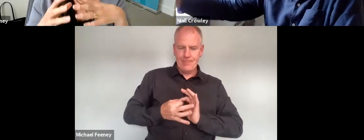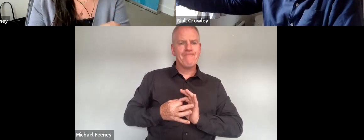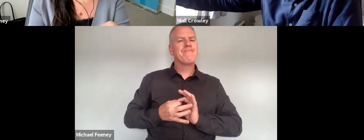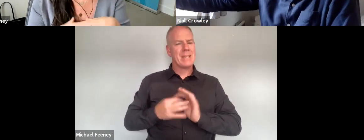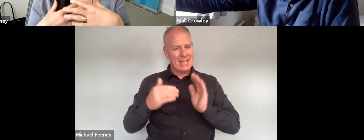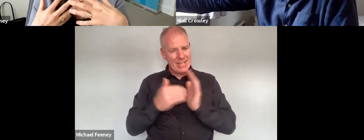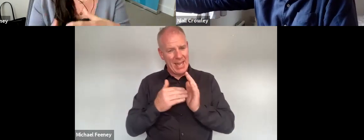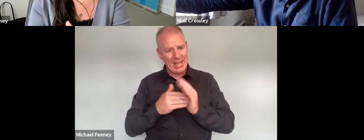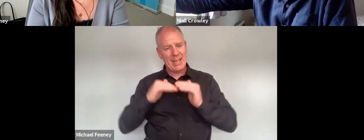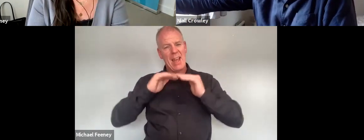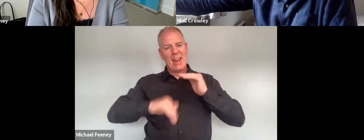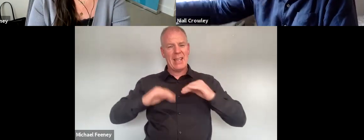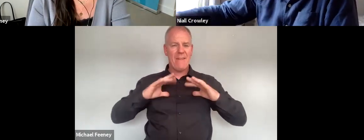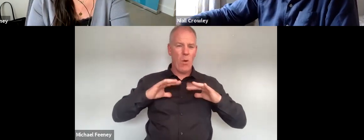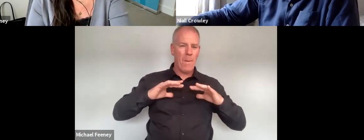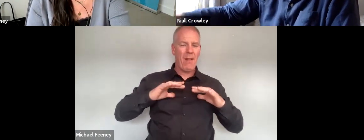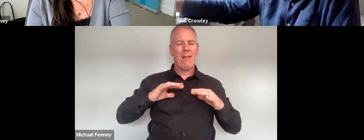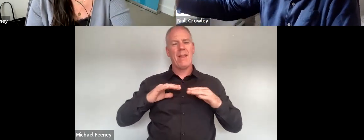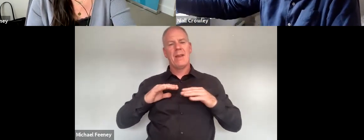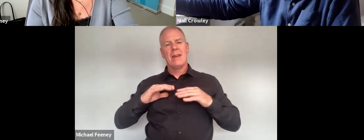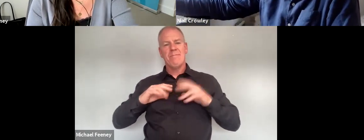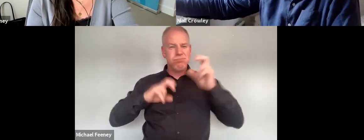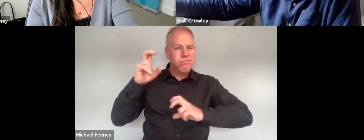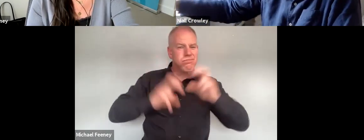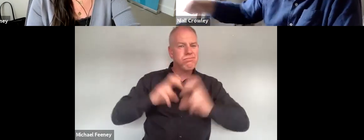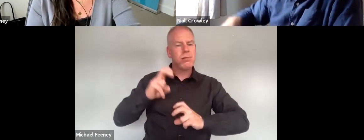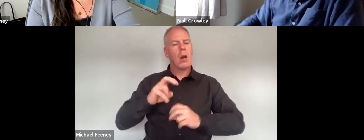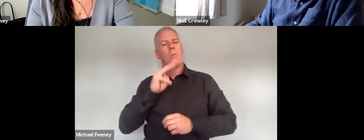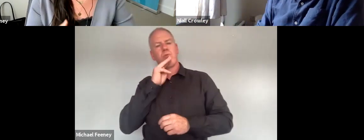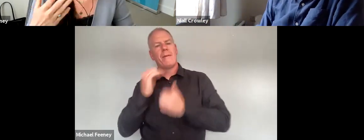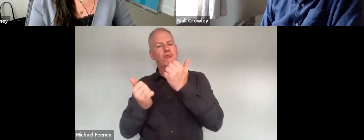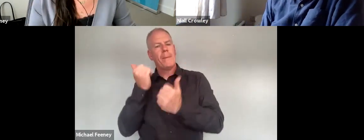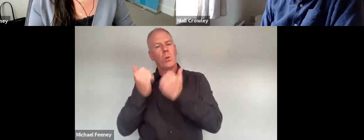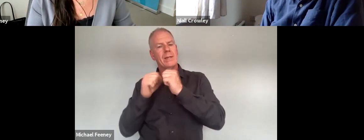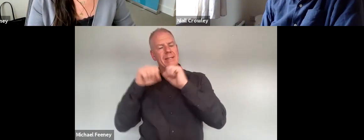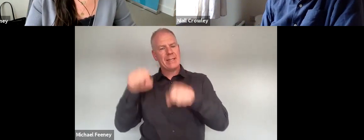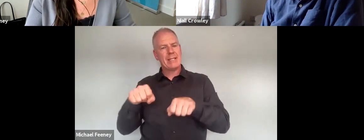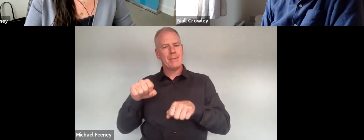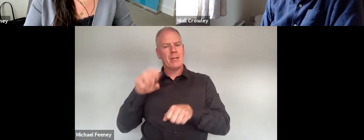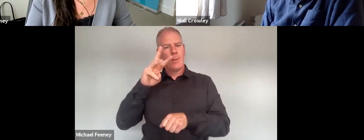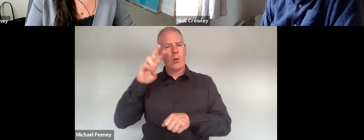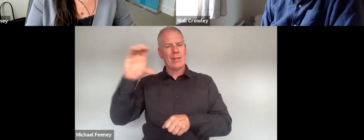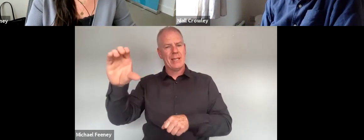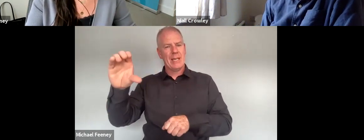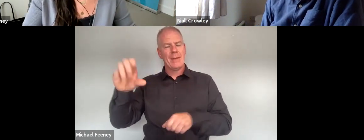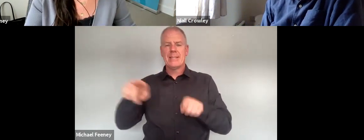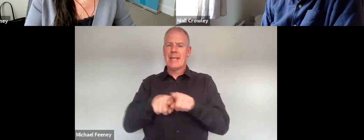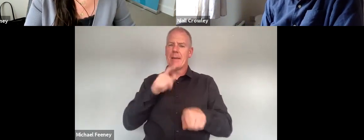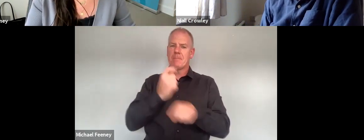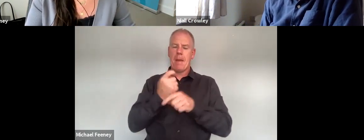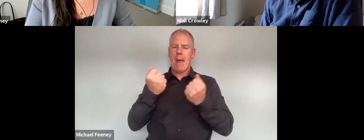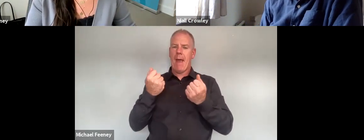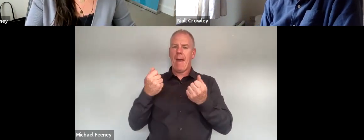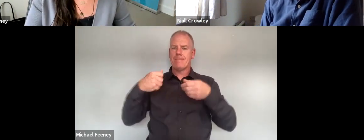there is this less formal less adversarial and more private tribunal system which can hear cases but of course as we've heard the Zalewski judgment